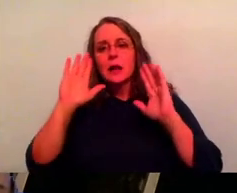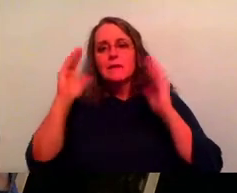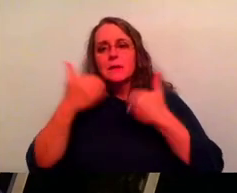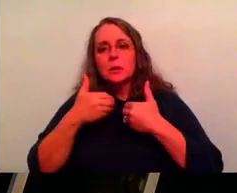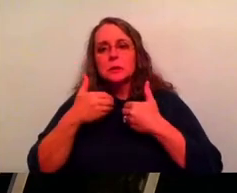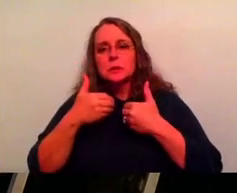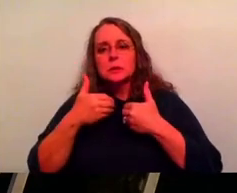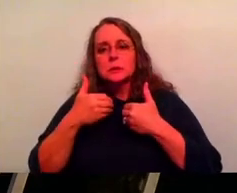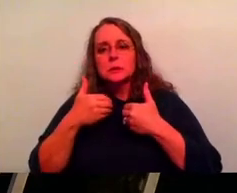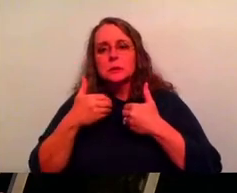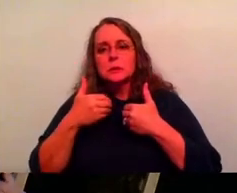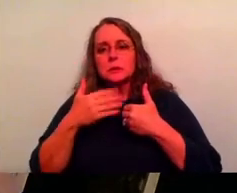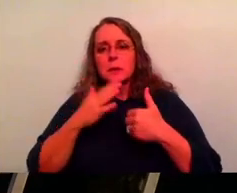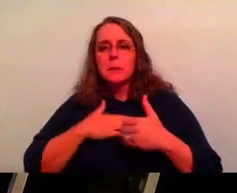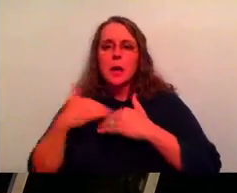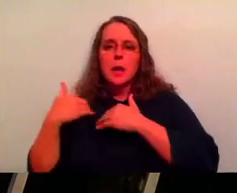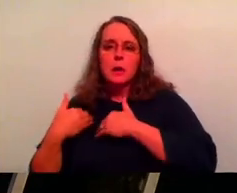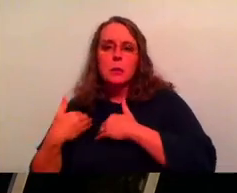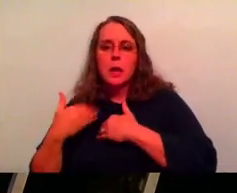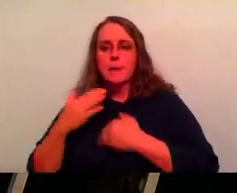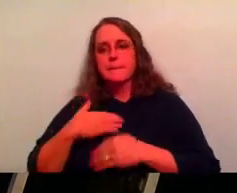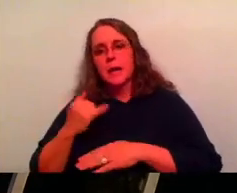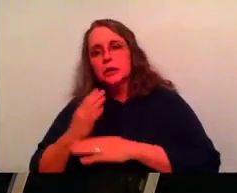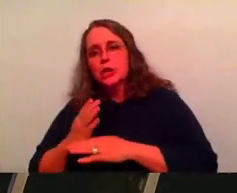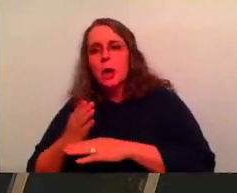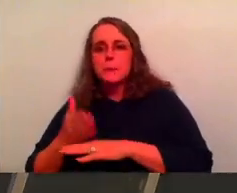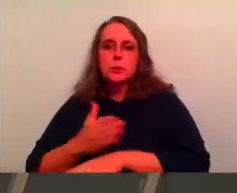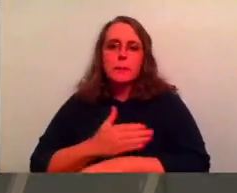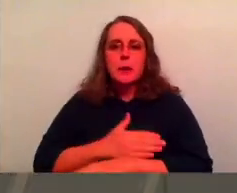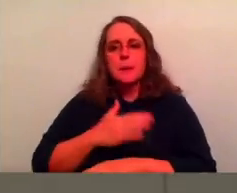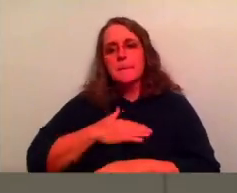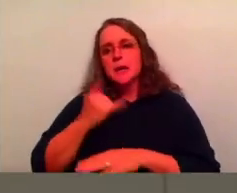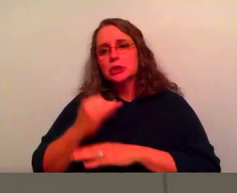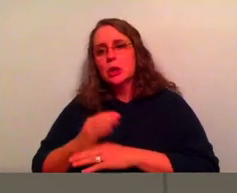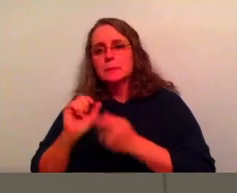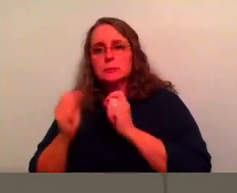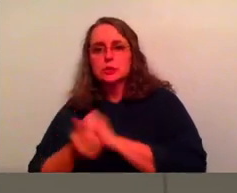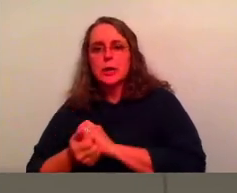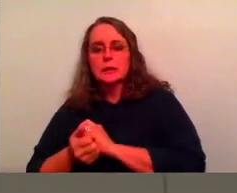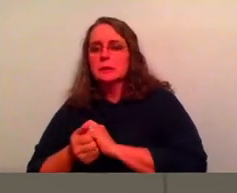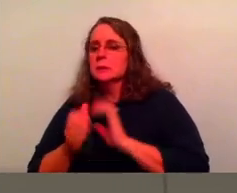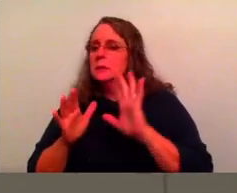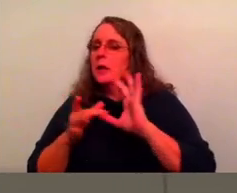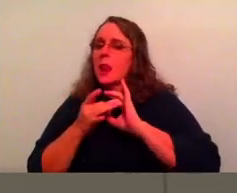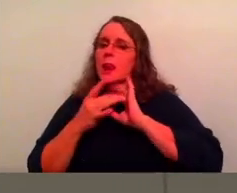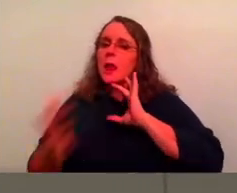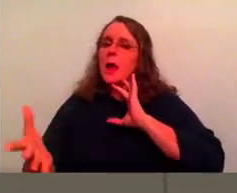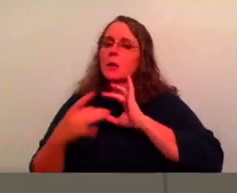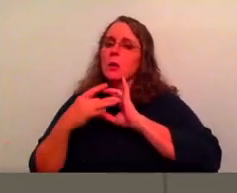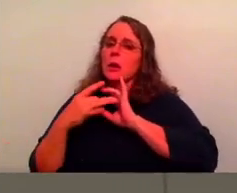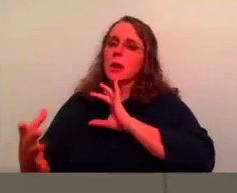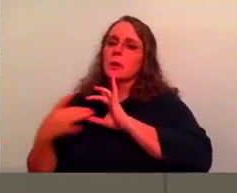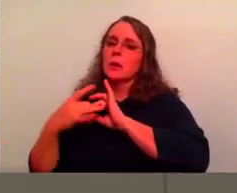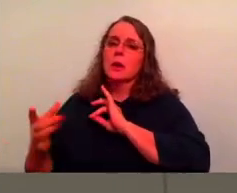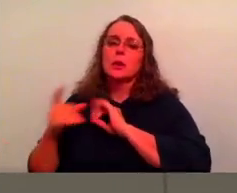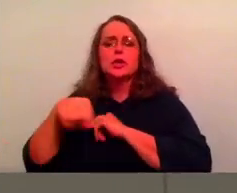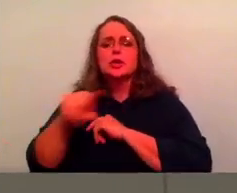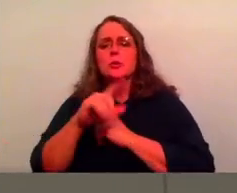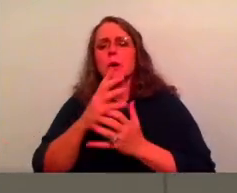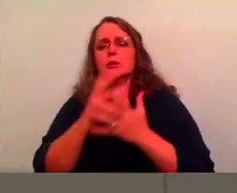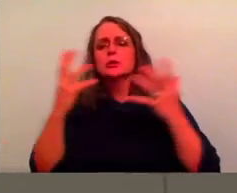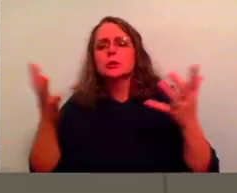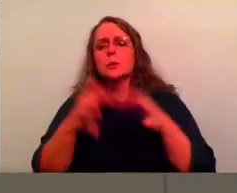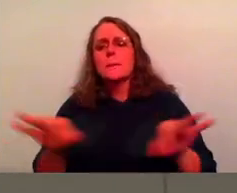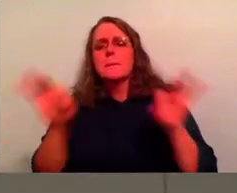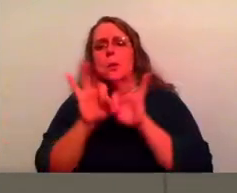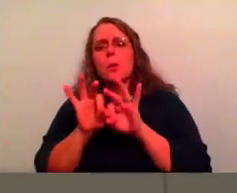like right here, like the weight is on my shoulders. It's, it's my job to get better. It's my job to change. You've got to release those. You are too important to Jesus. You are